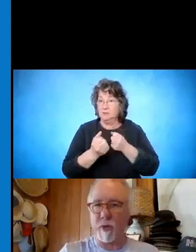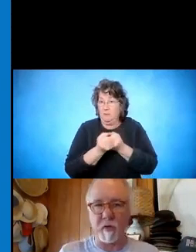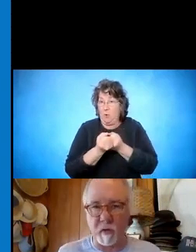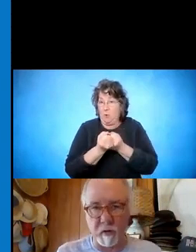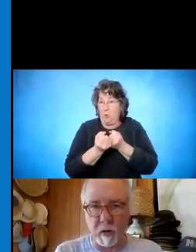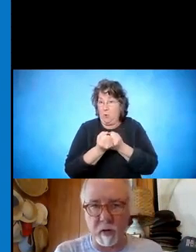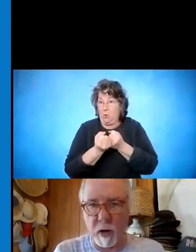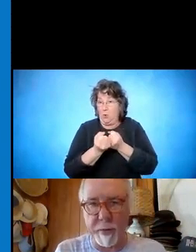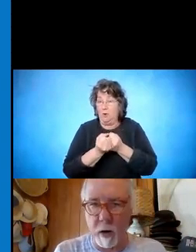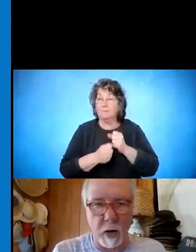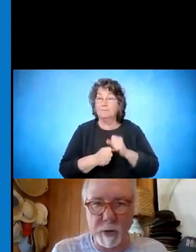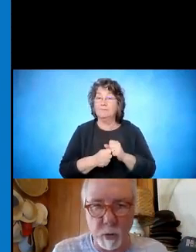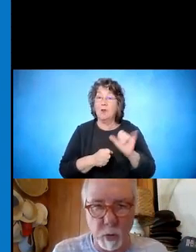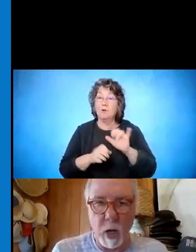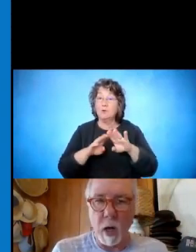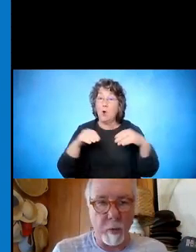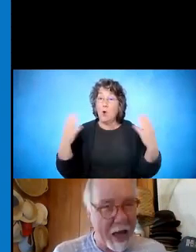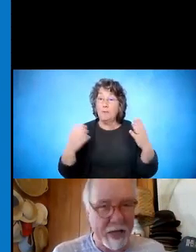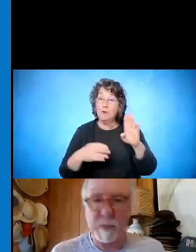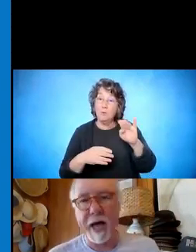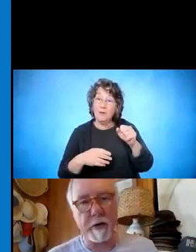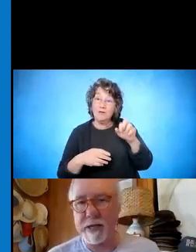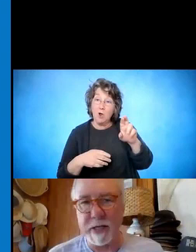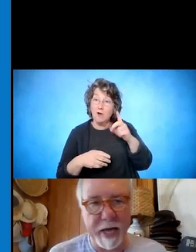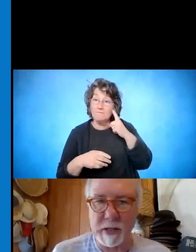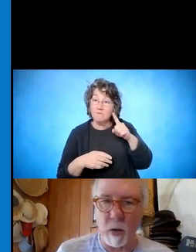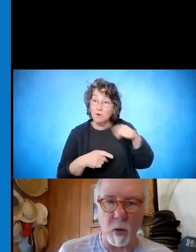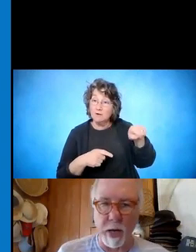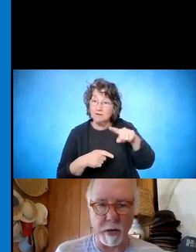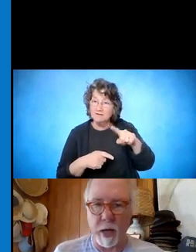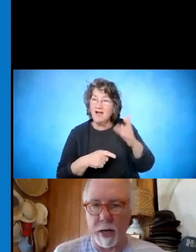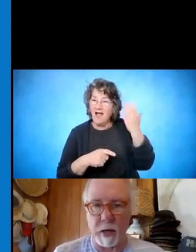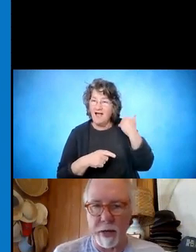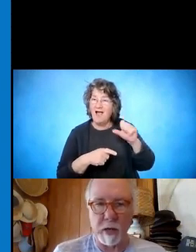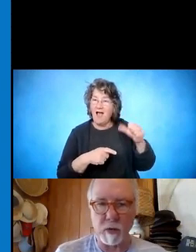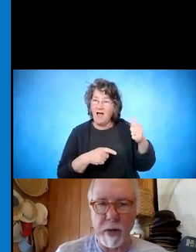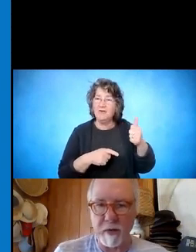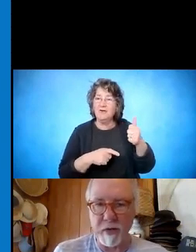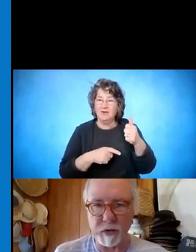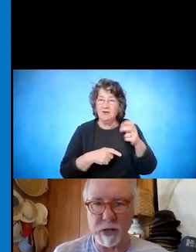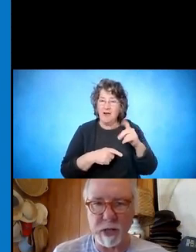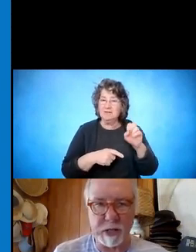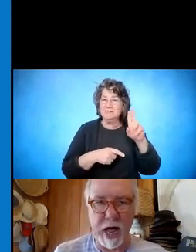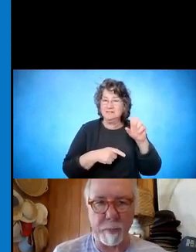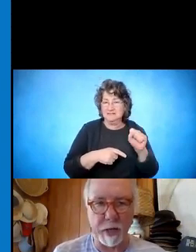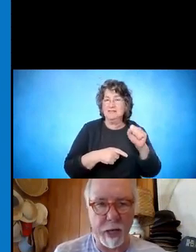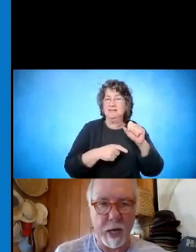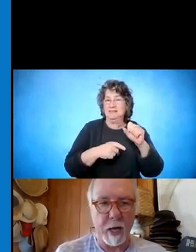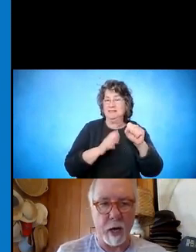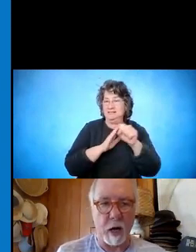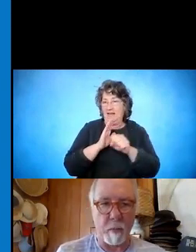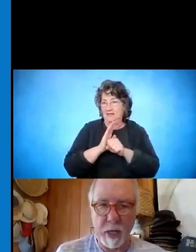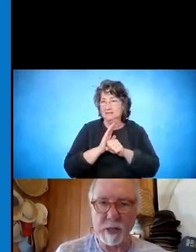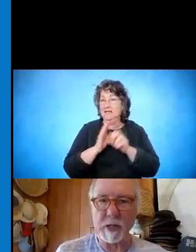also opened this this webinar up to the past PI grant states and anybody else who may have an interest in the topic